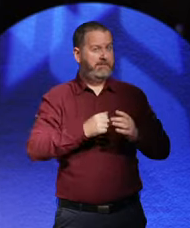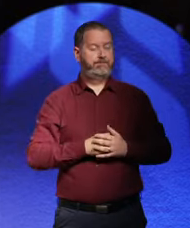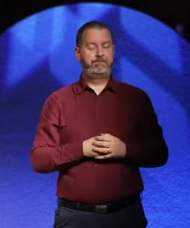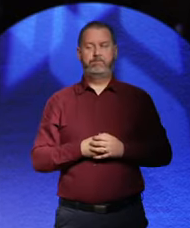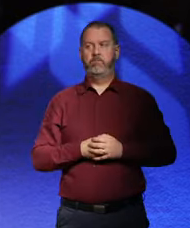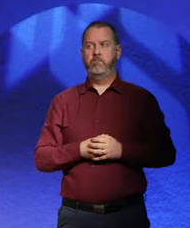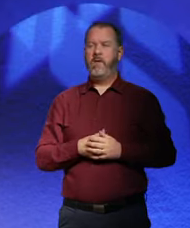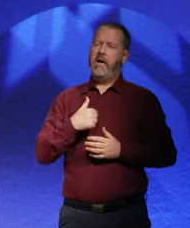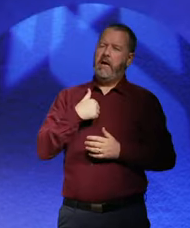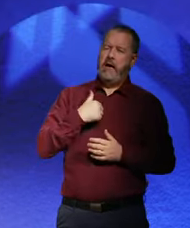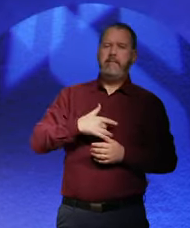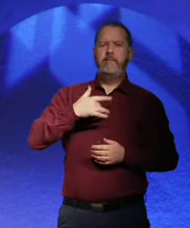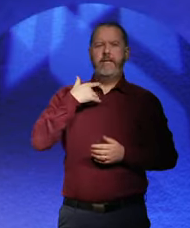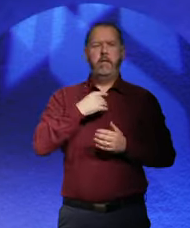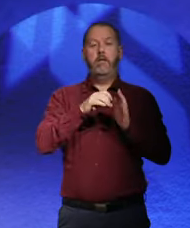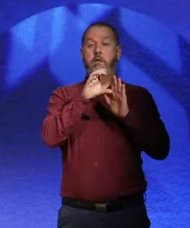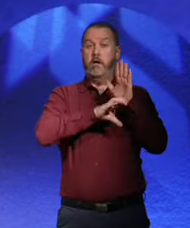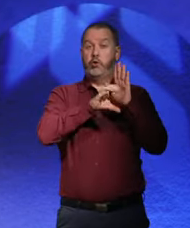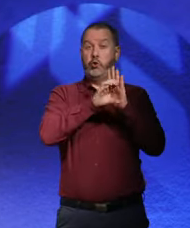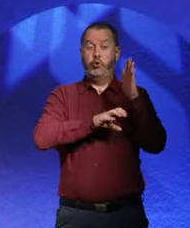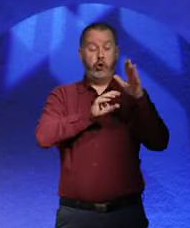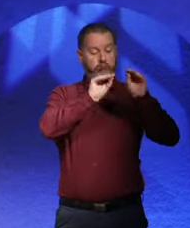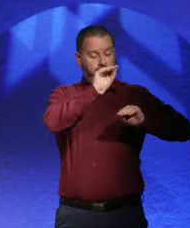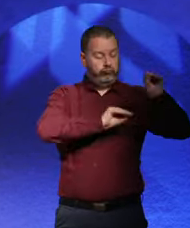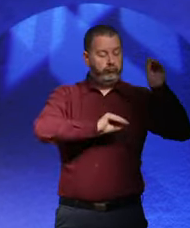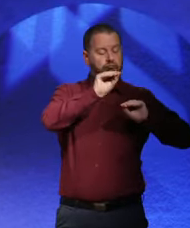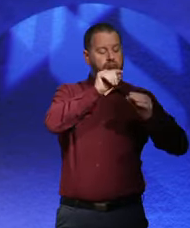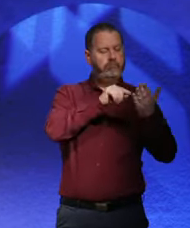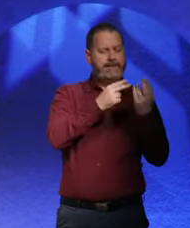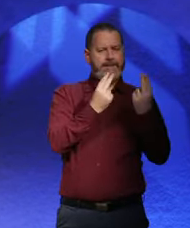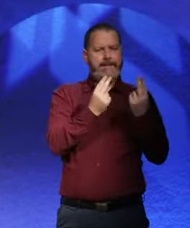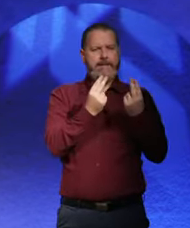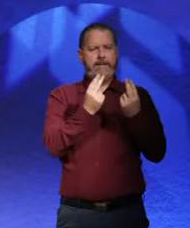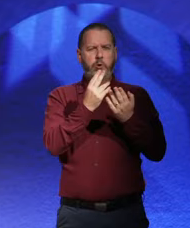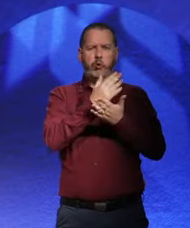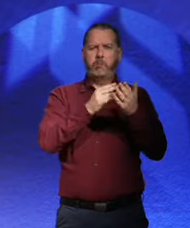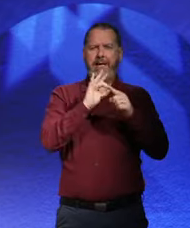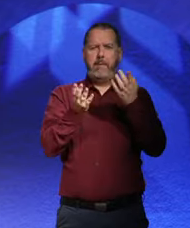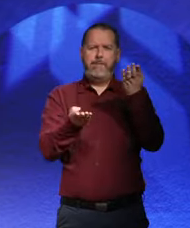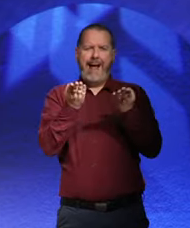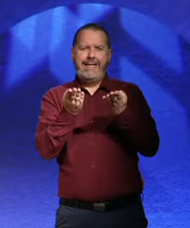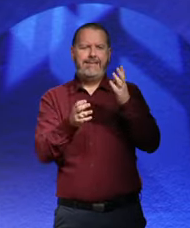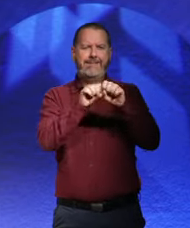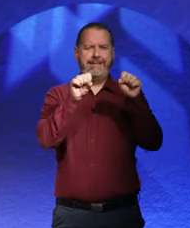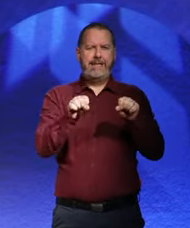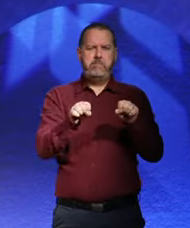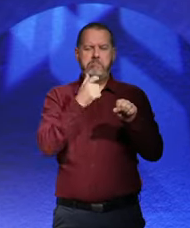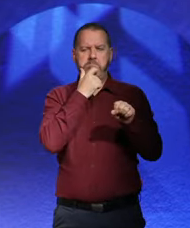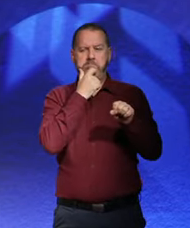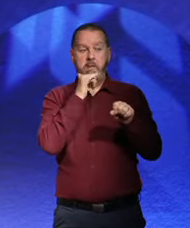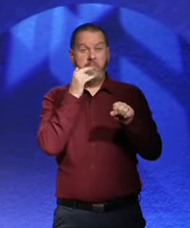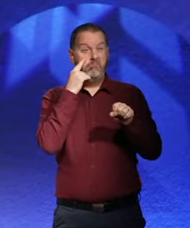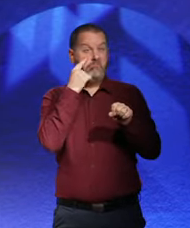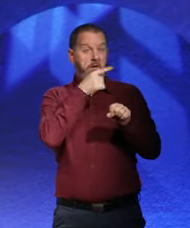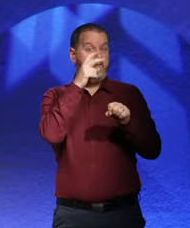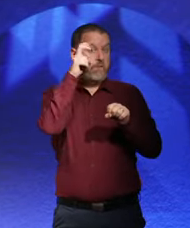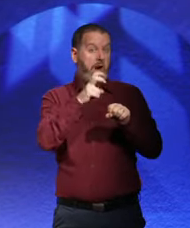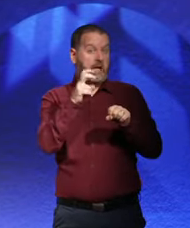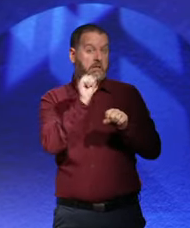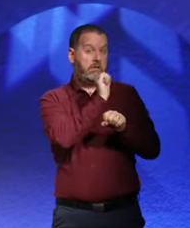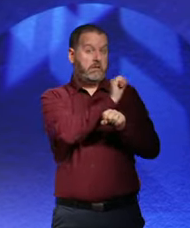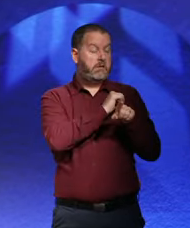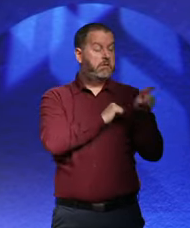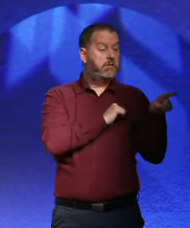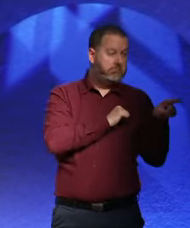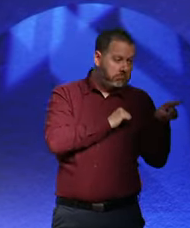Constitution, he wanted to have checks and balances. So he looked to France. He looked to America. And he looked to Britain.